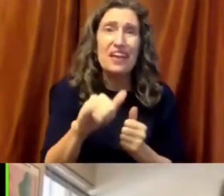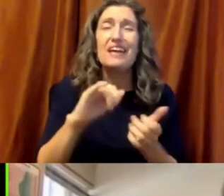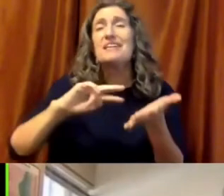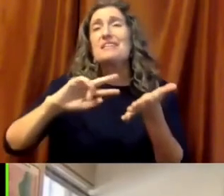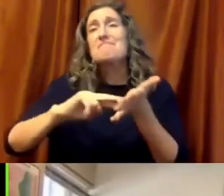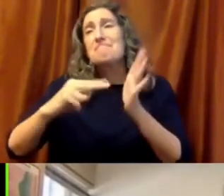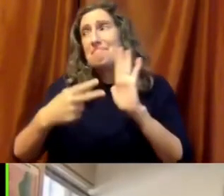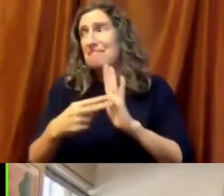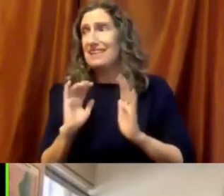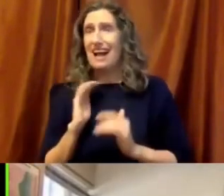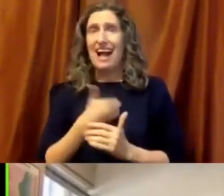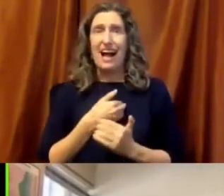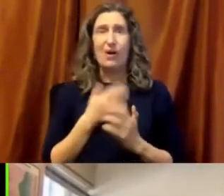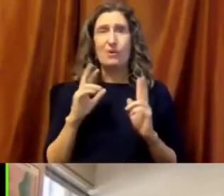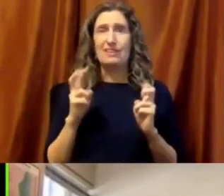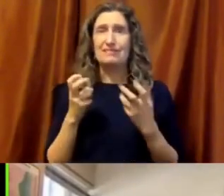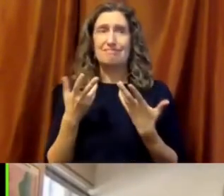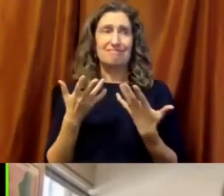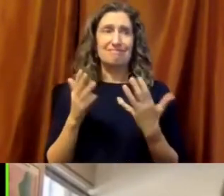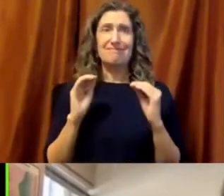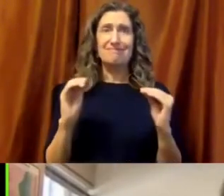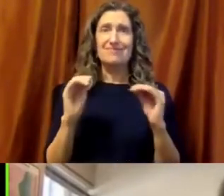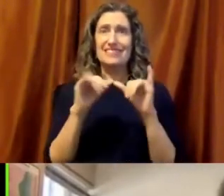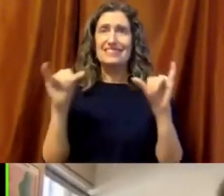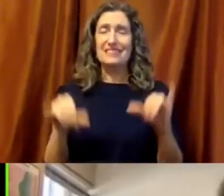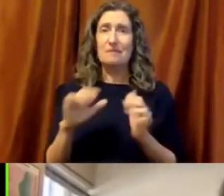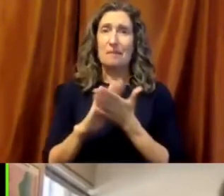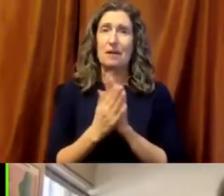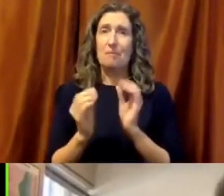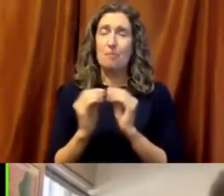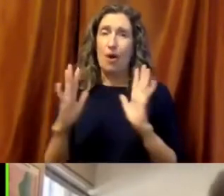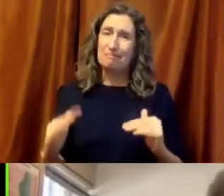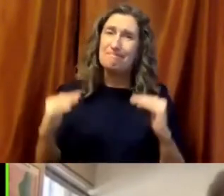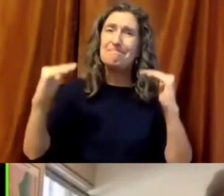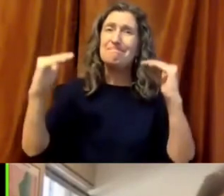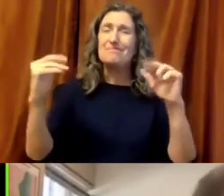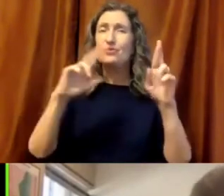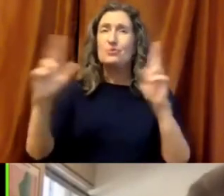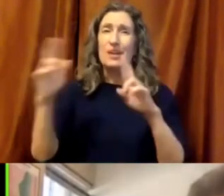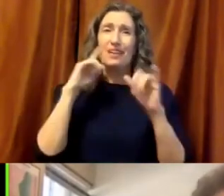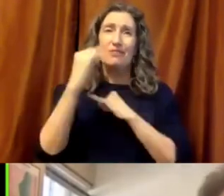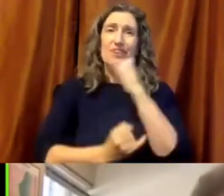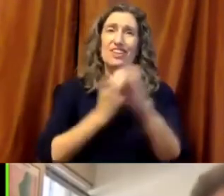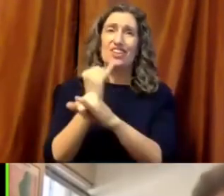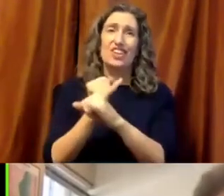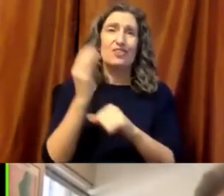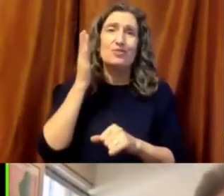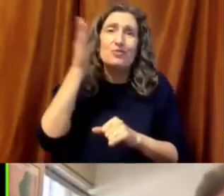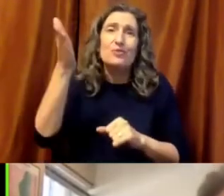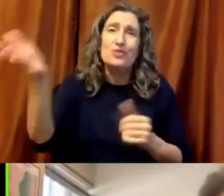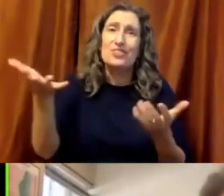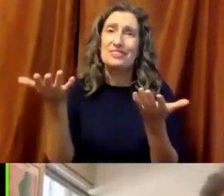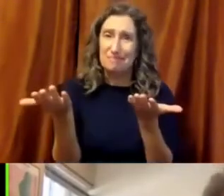could get us moving forward on that international side of preparing all of us, including our younger